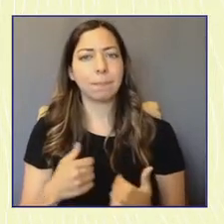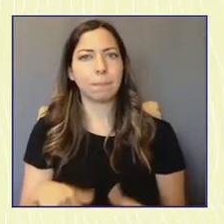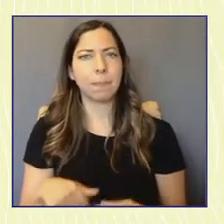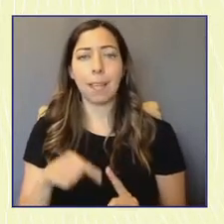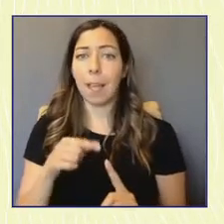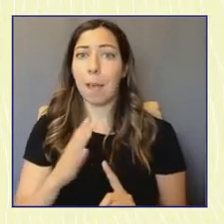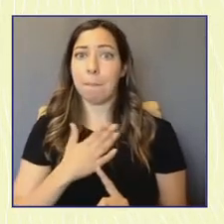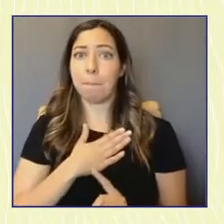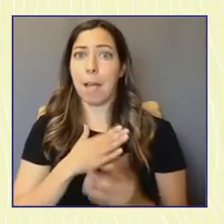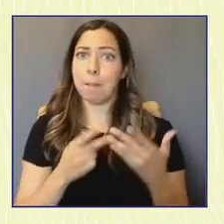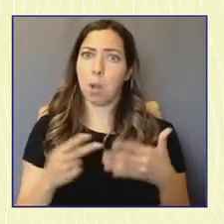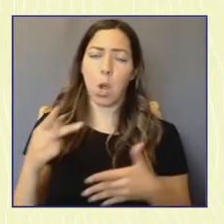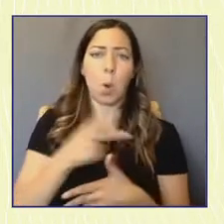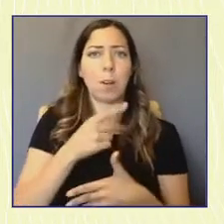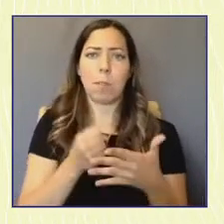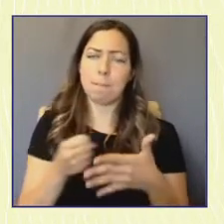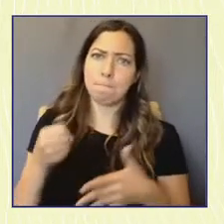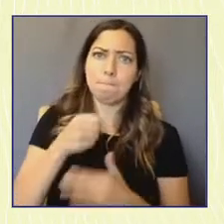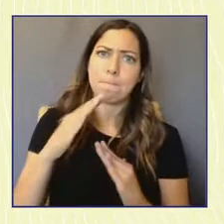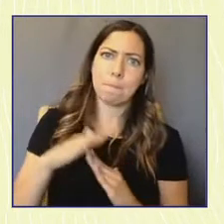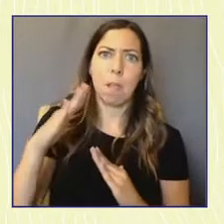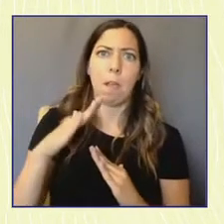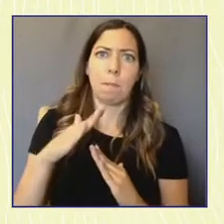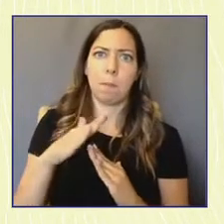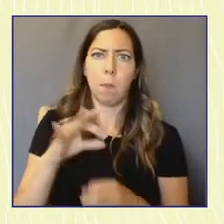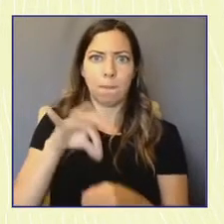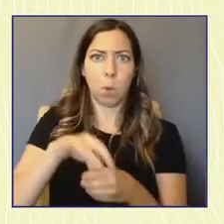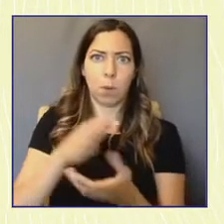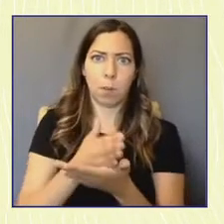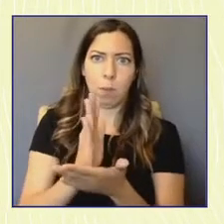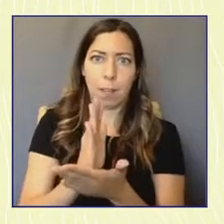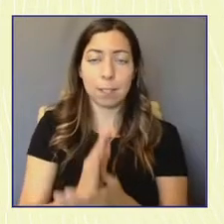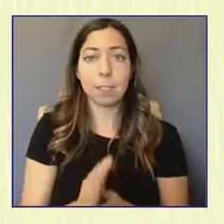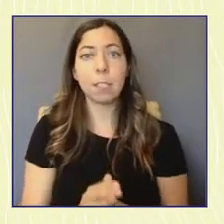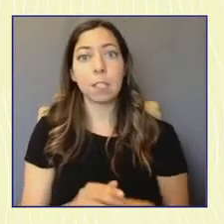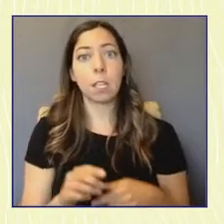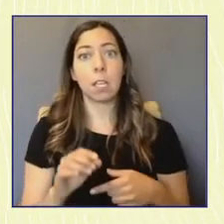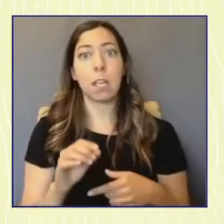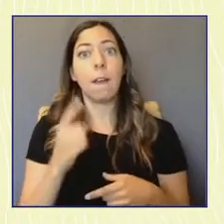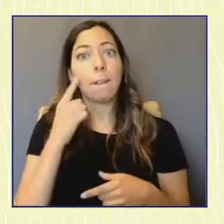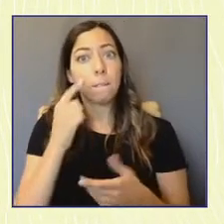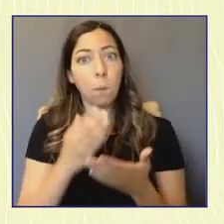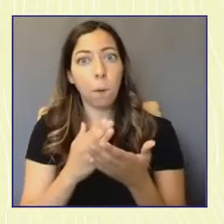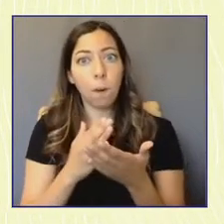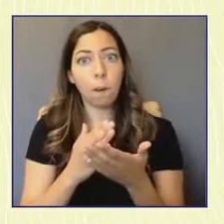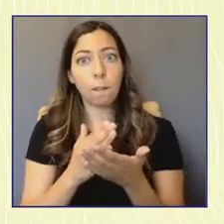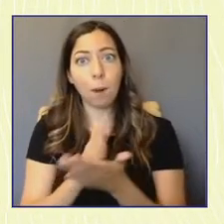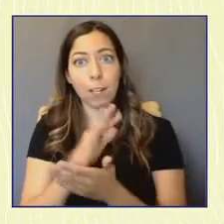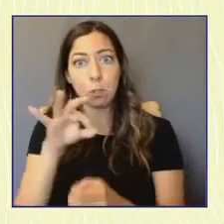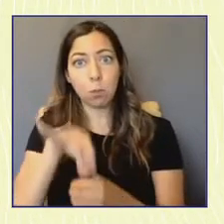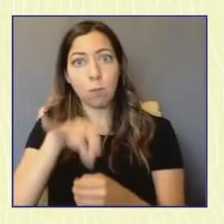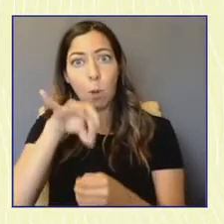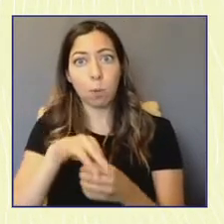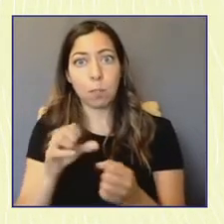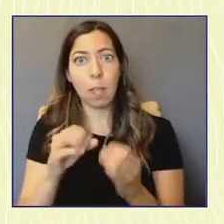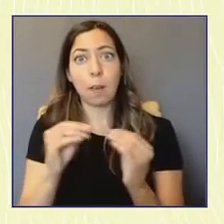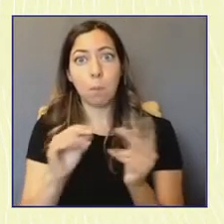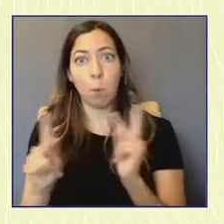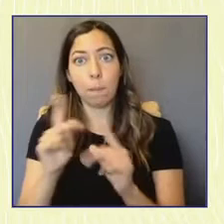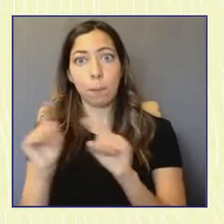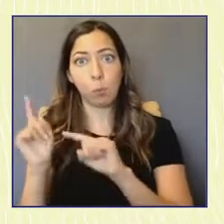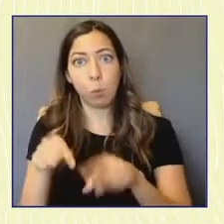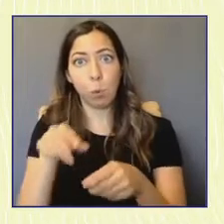of mine. And please know that you always have an ally in me when it comes to improving voter turnout and fighting for greater access